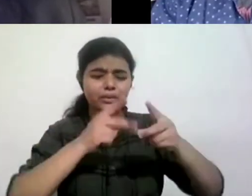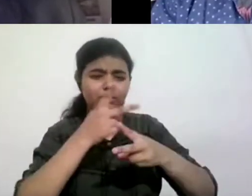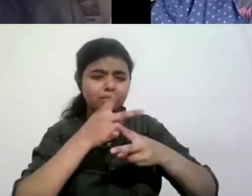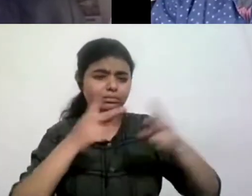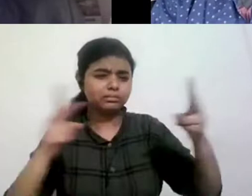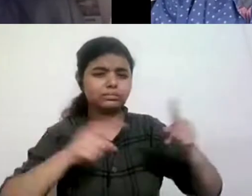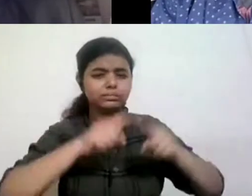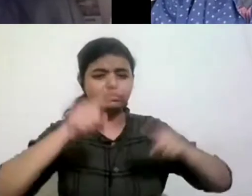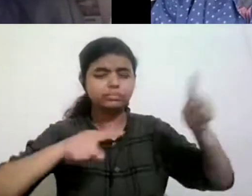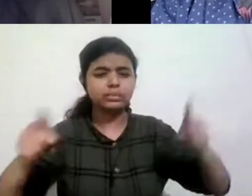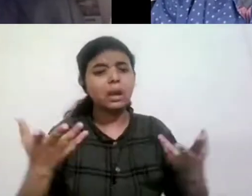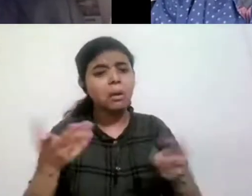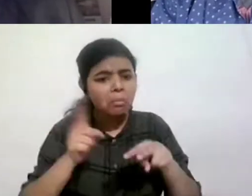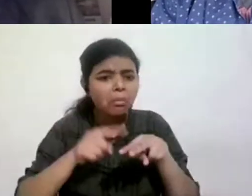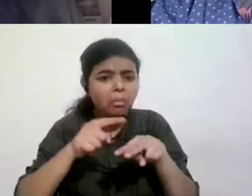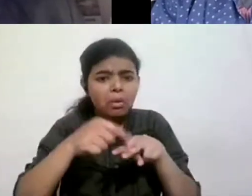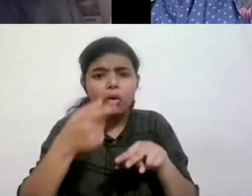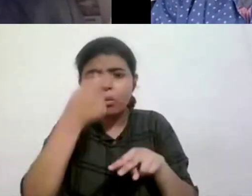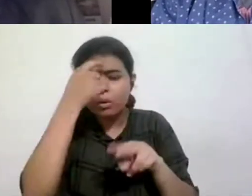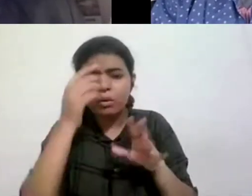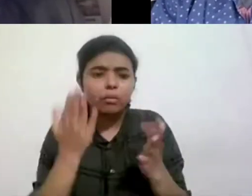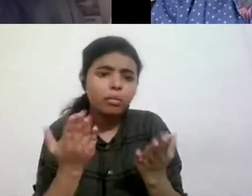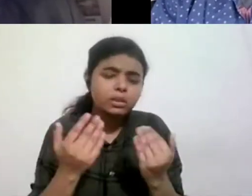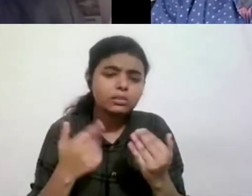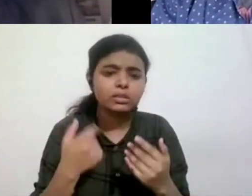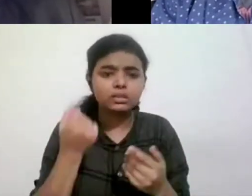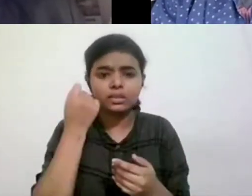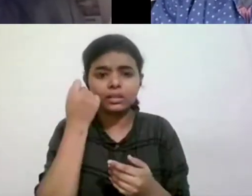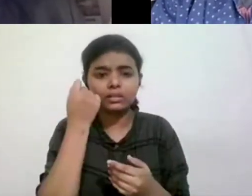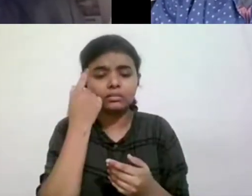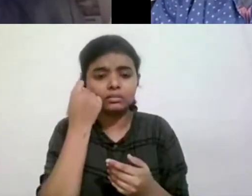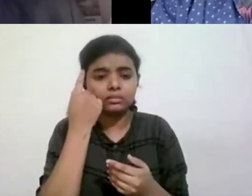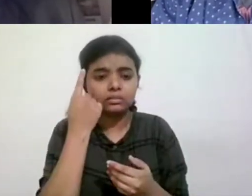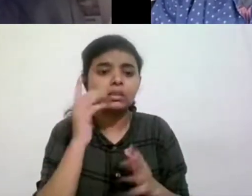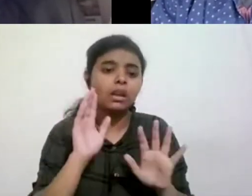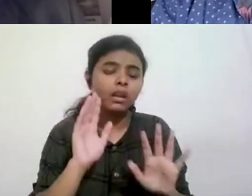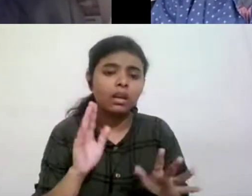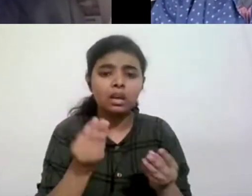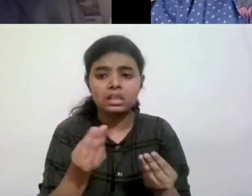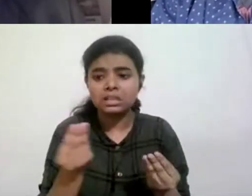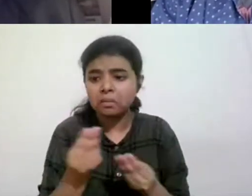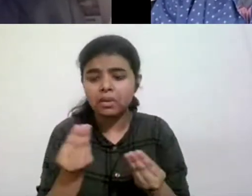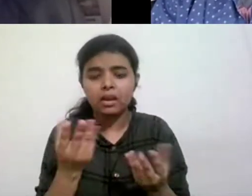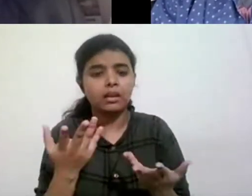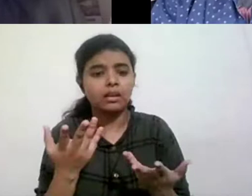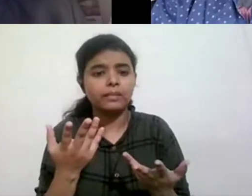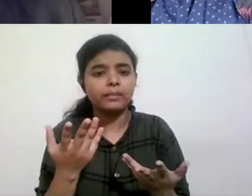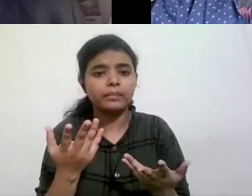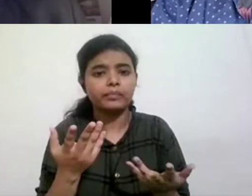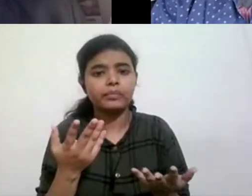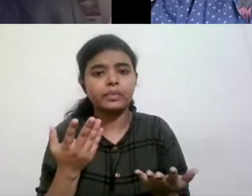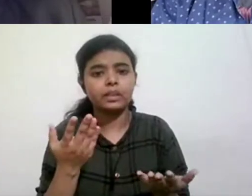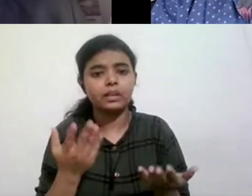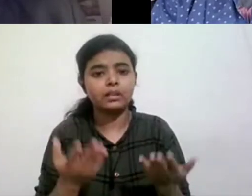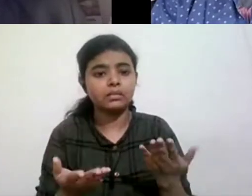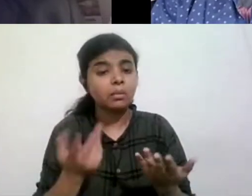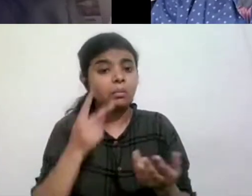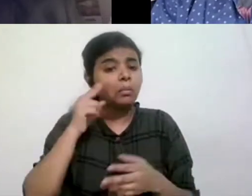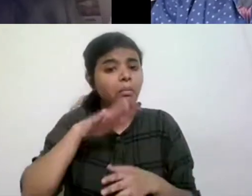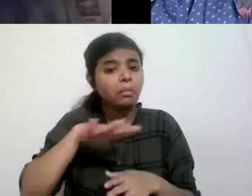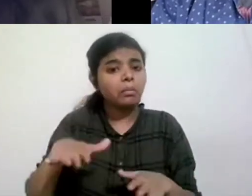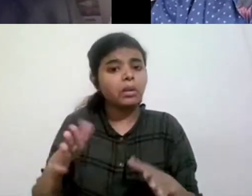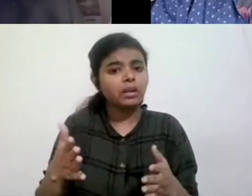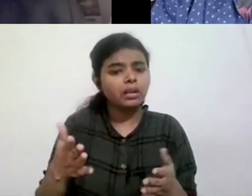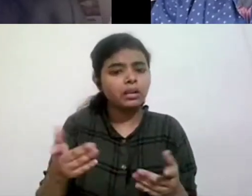have a mobility impairment art. Does that mean you understand obesity? You know, I mean, you could, uh, be blind. that mean you